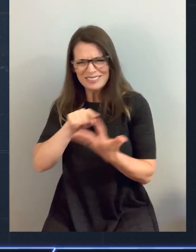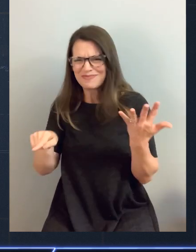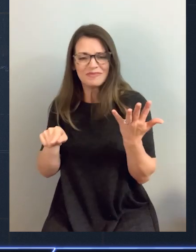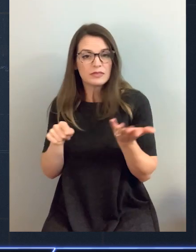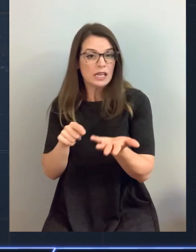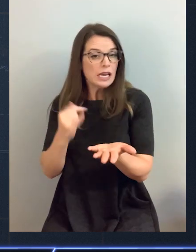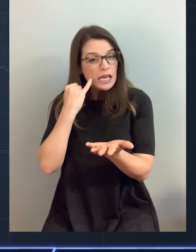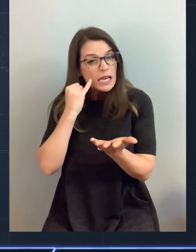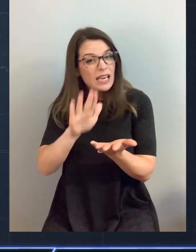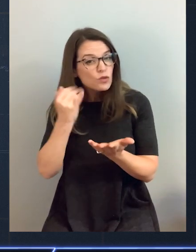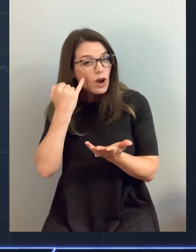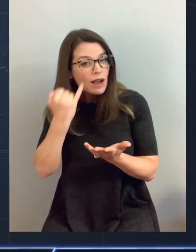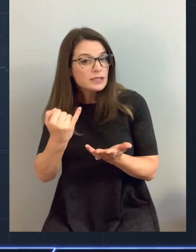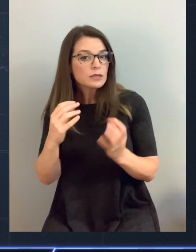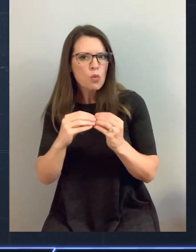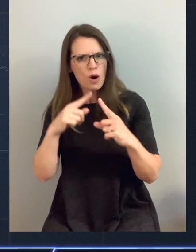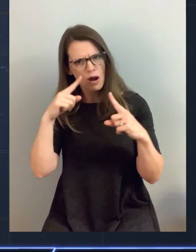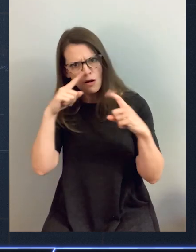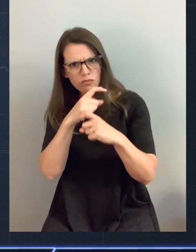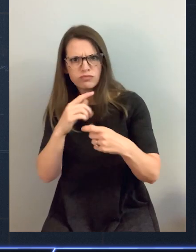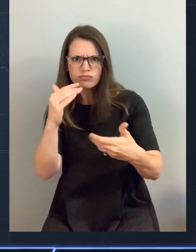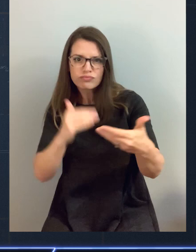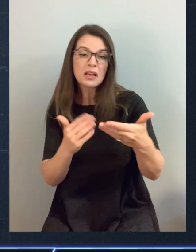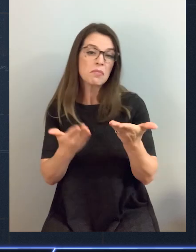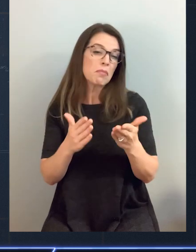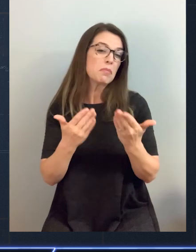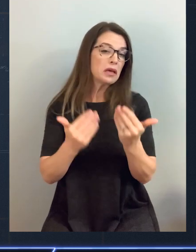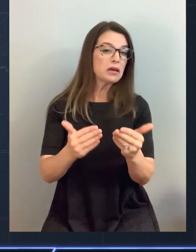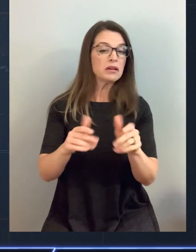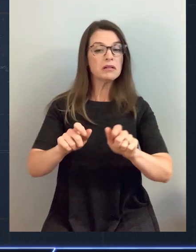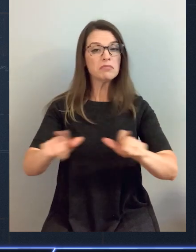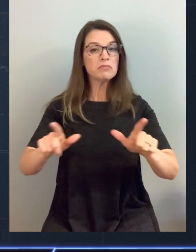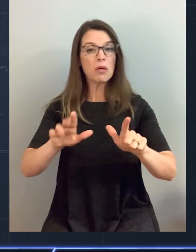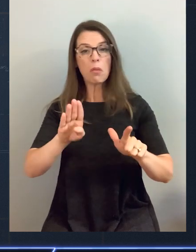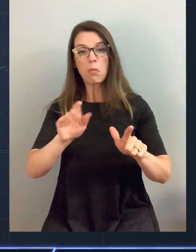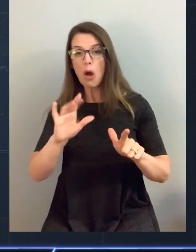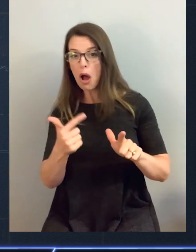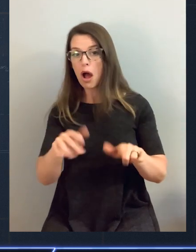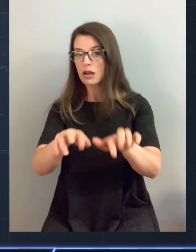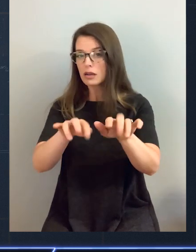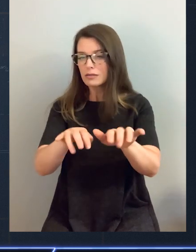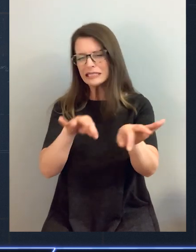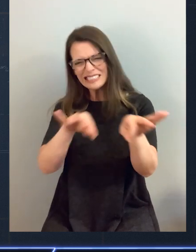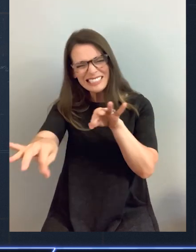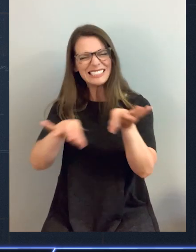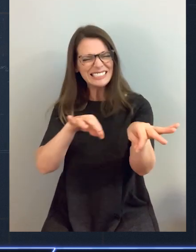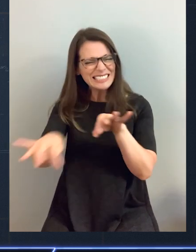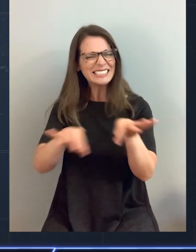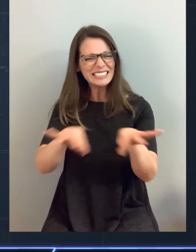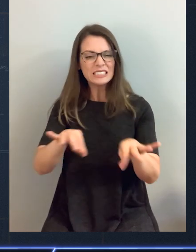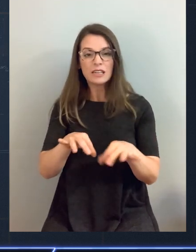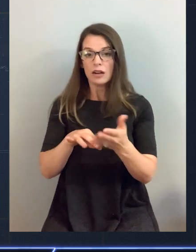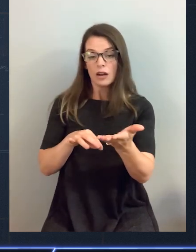find us and share some feedback. If you've got kind of an involved idea, you might want to write a blog post to kind of share where you're at and